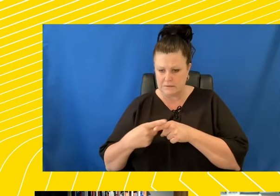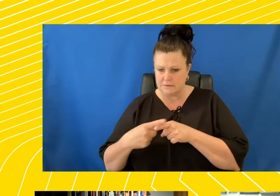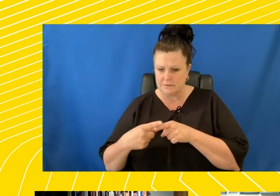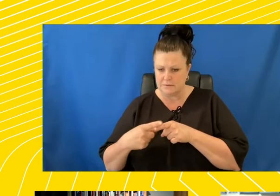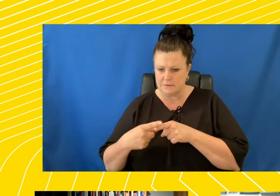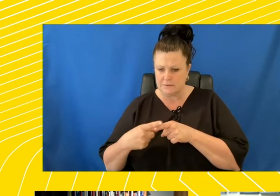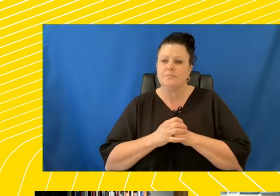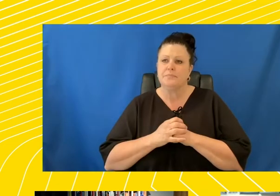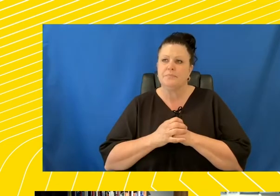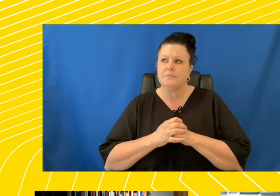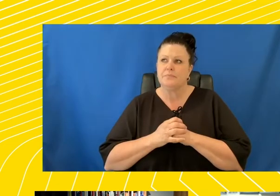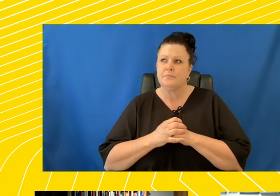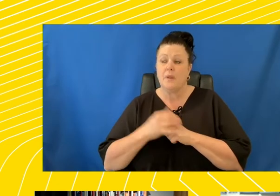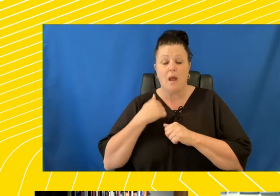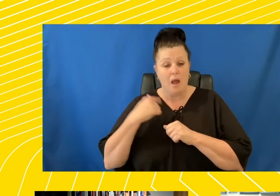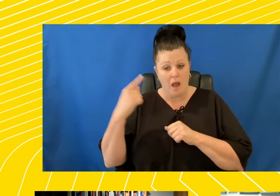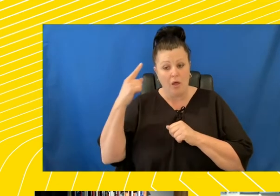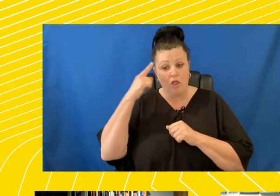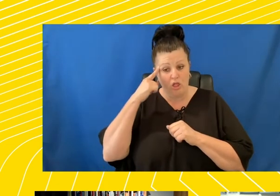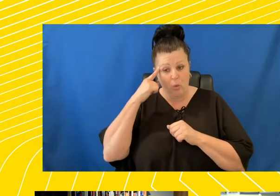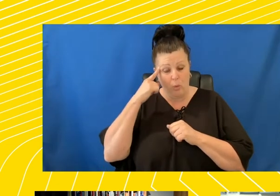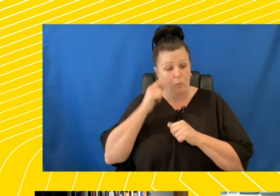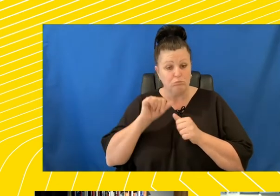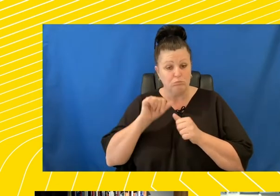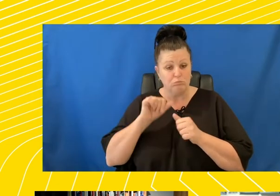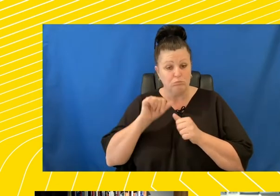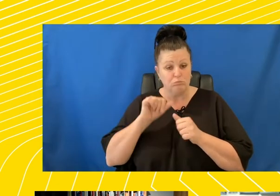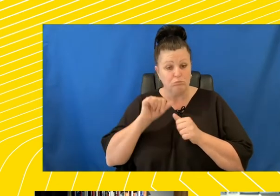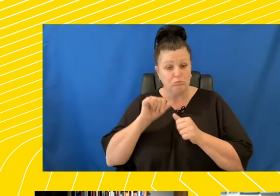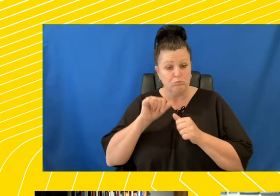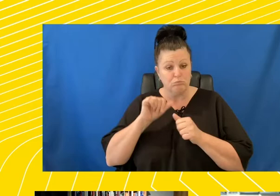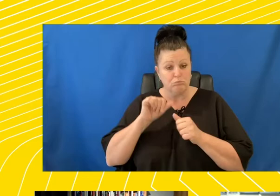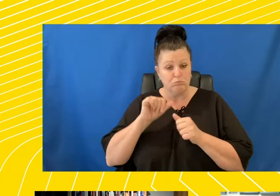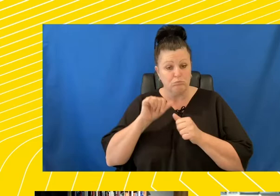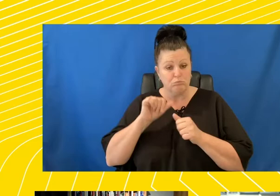I thought they were really brilliant talks. Thank you very much for that and the comments.